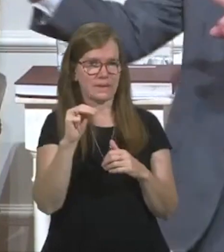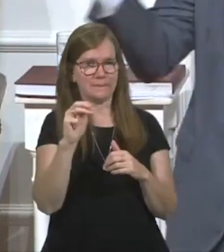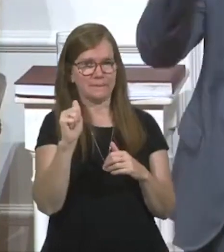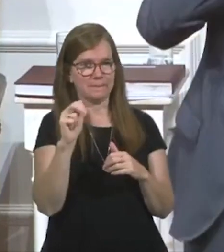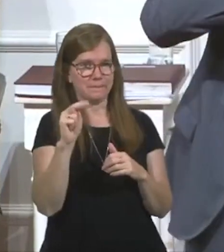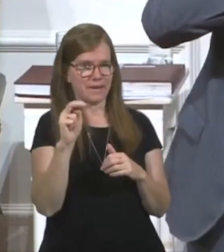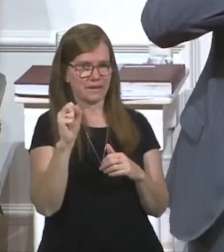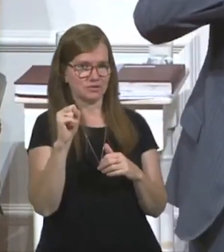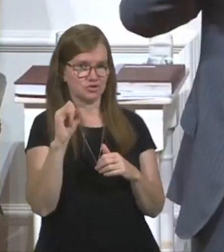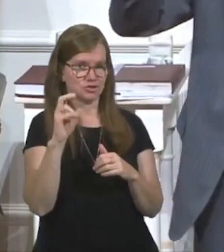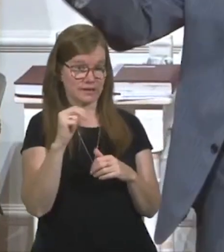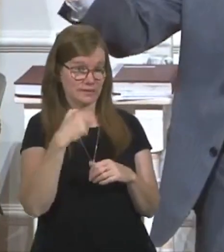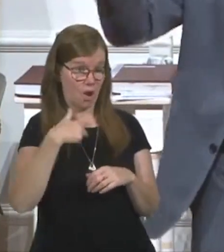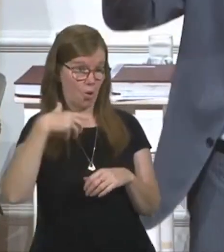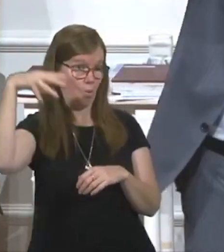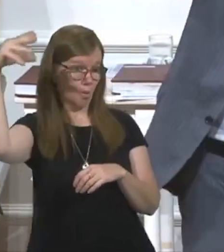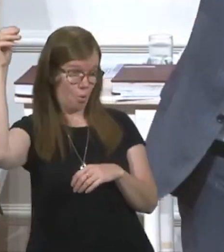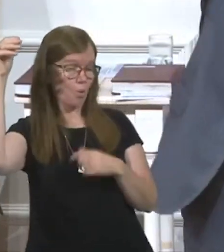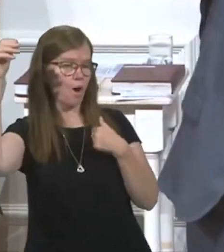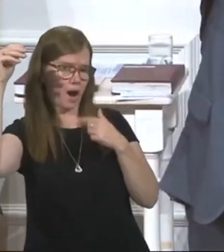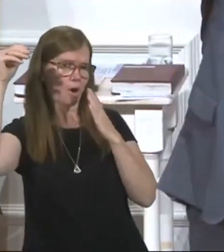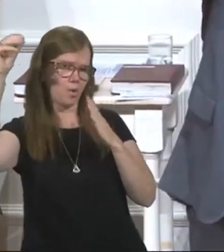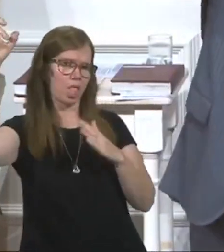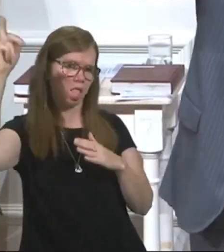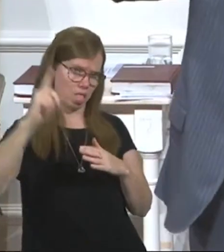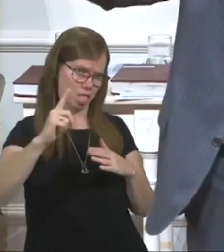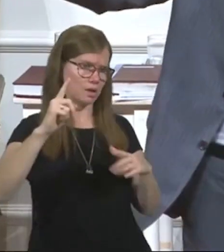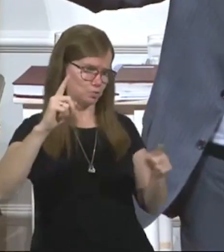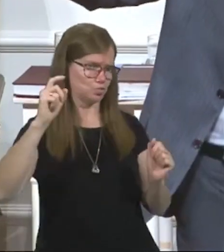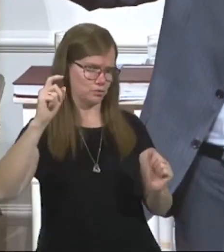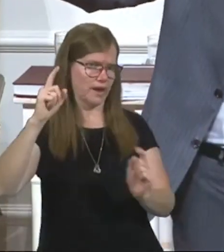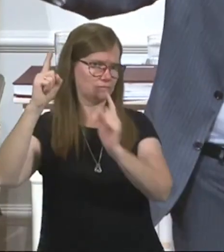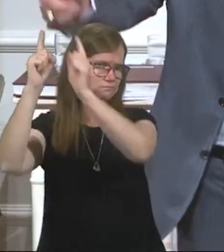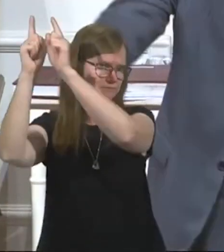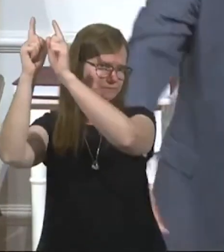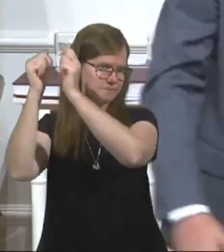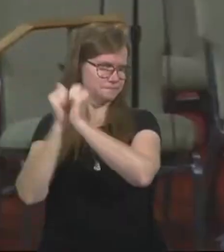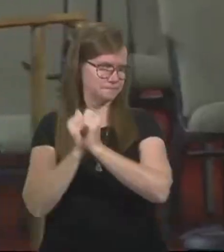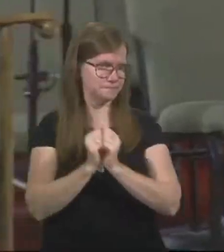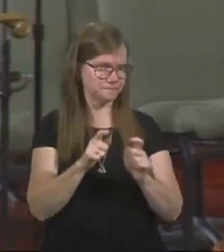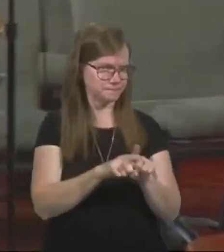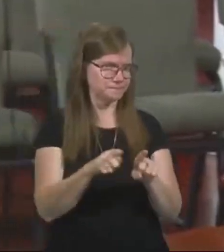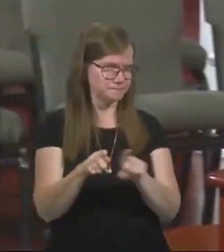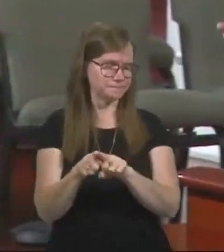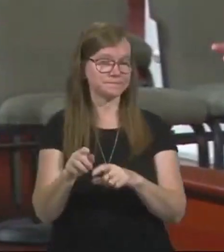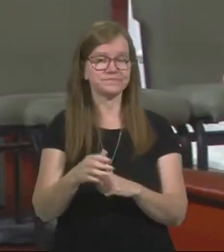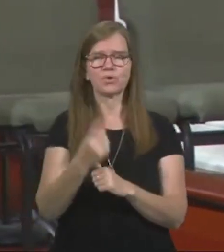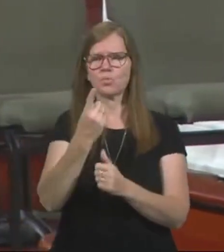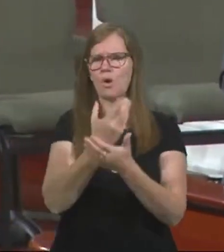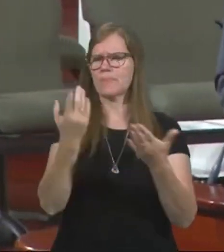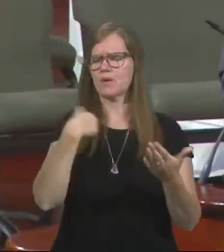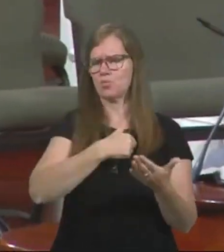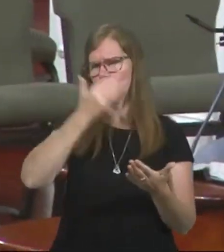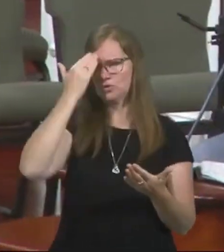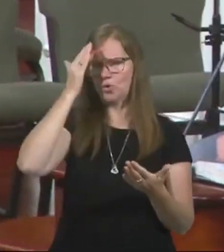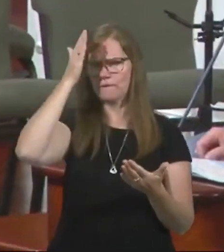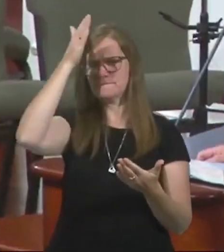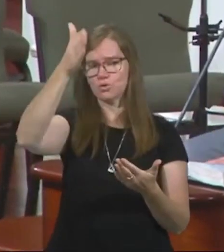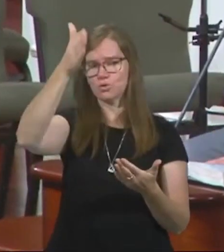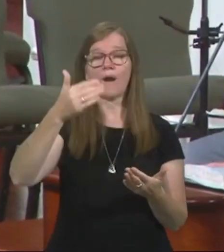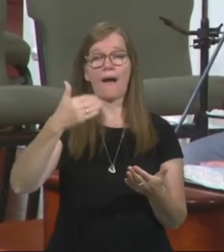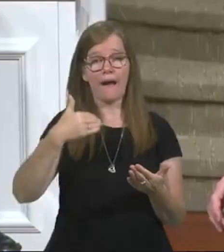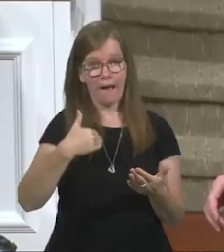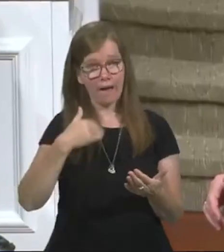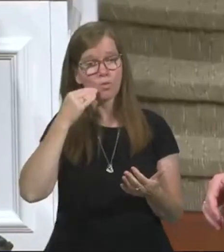And if I go, I'll come again, receive you in myself, that where I am there, you can be also. So one thing we know about eternity future is